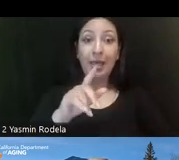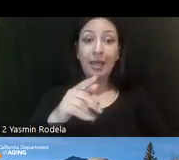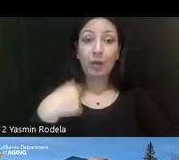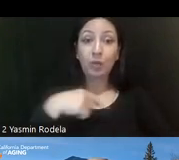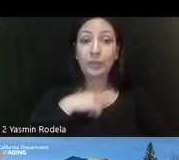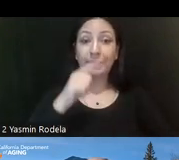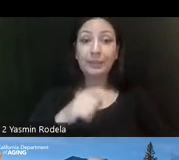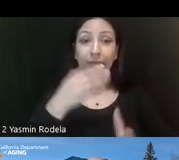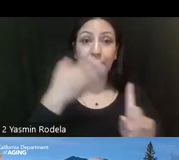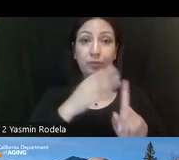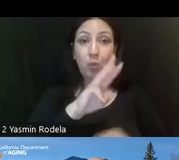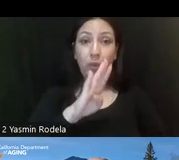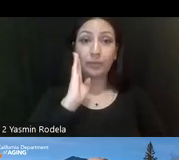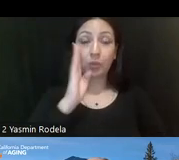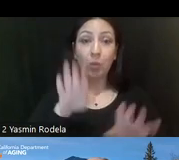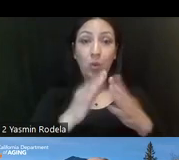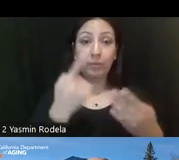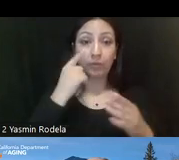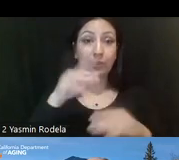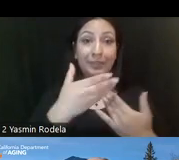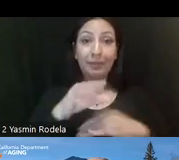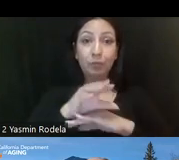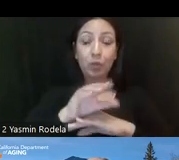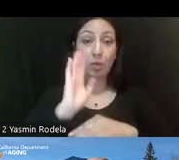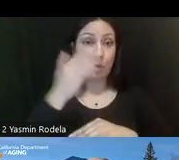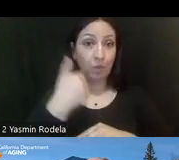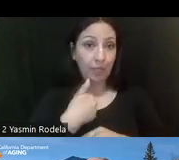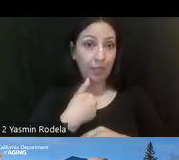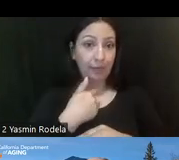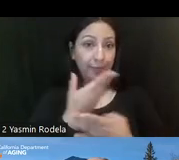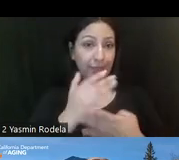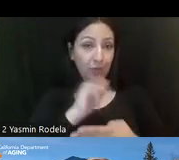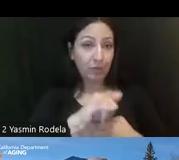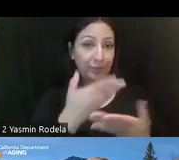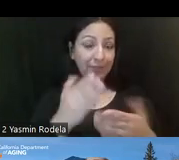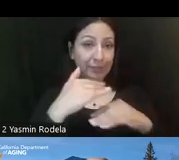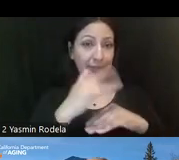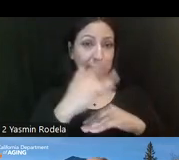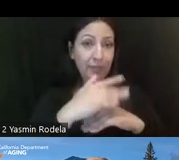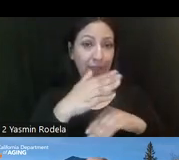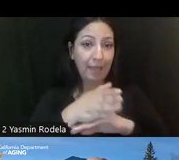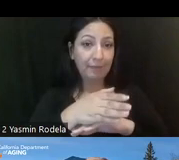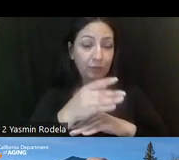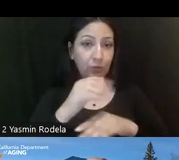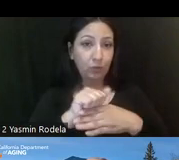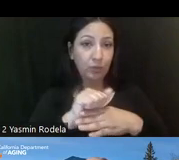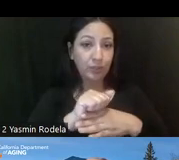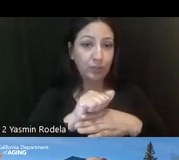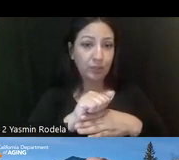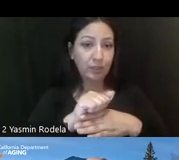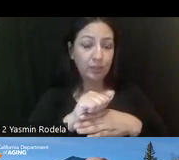to the website. It will be available at some recording. Will we have any of those things available after the training, after the meeting today?